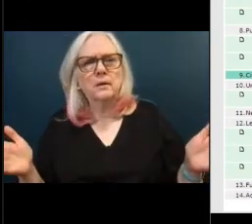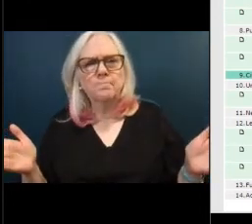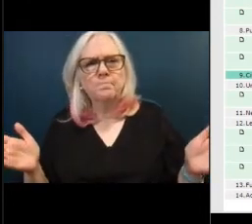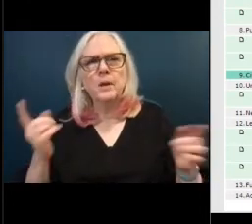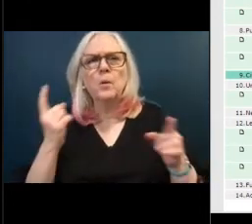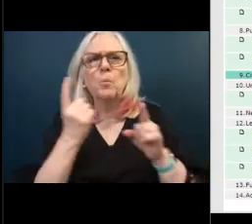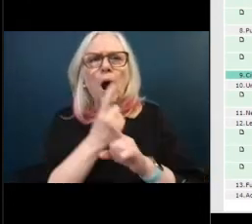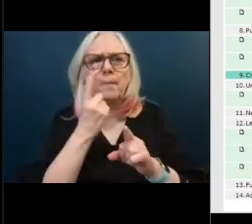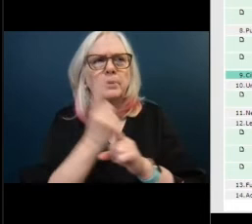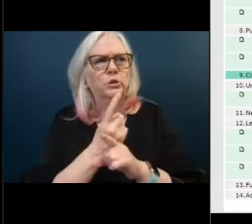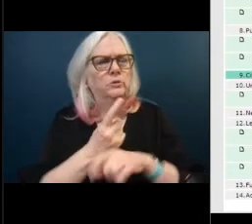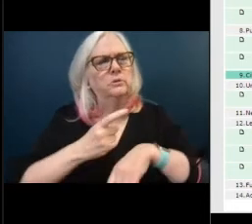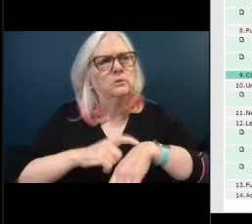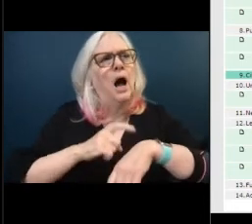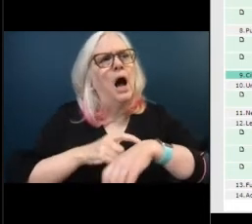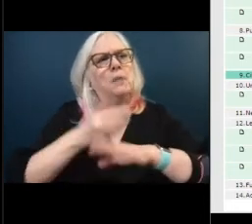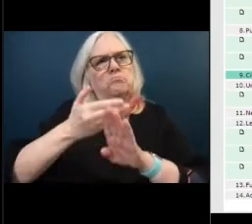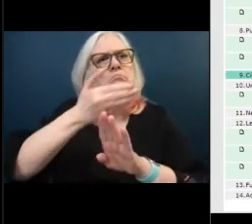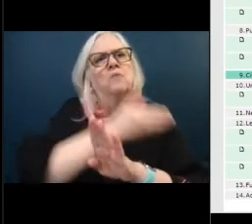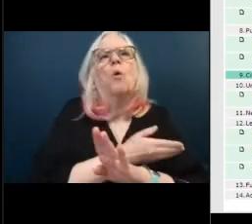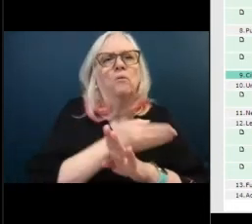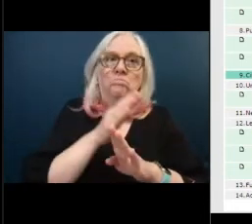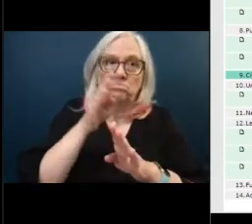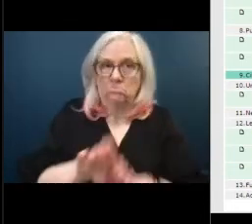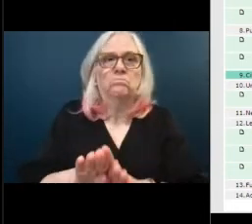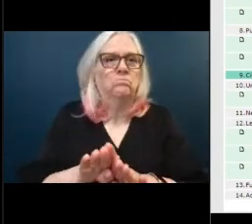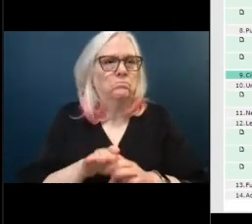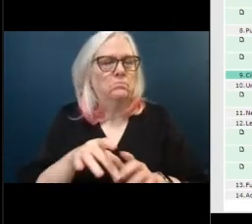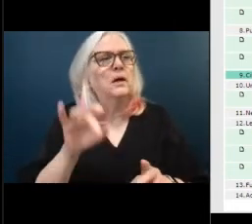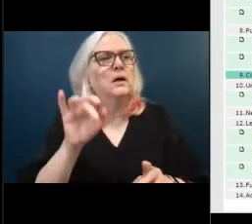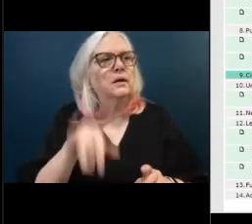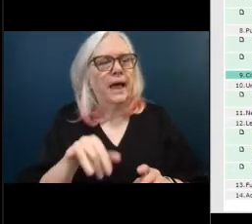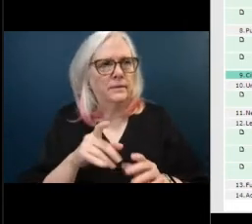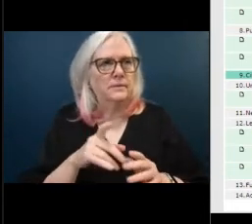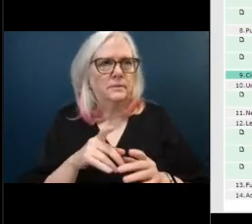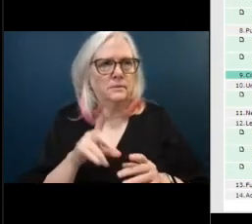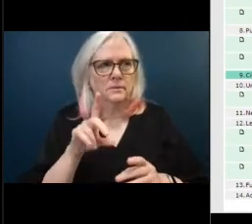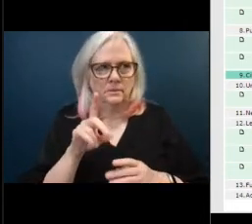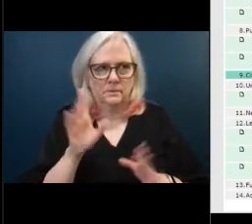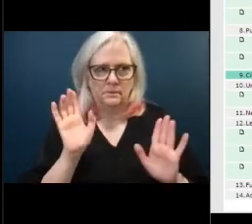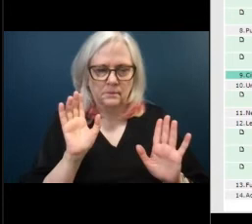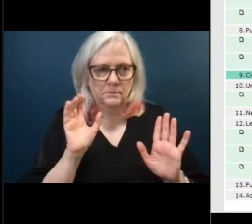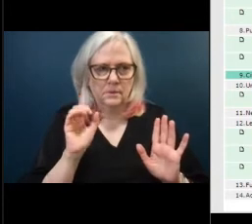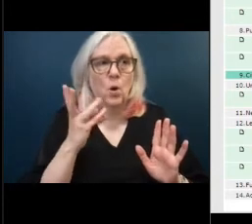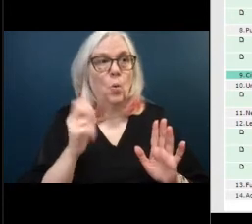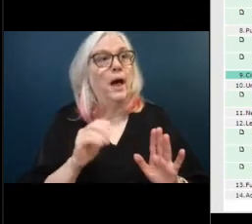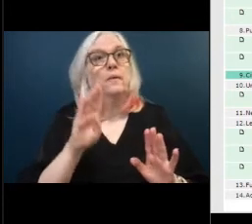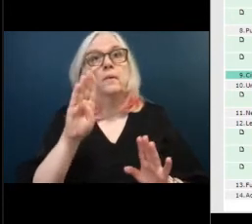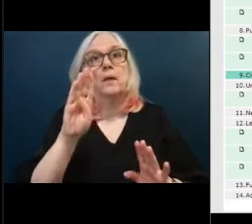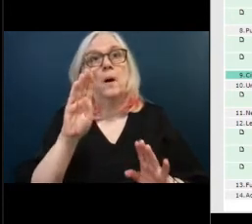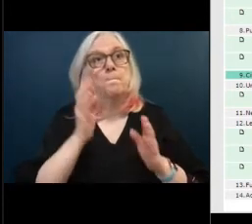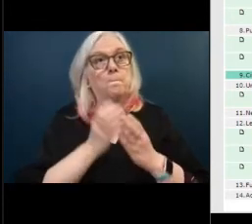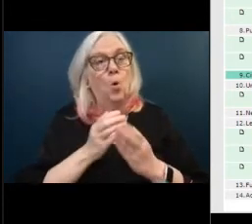proper notice of um of the shutdown date of when the boat ramp would not be